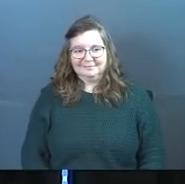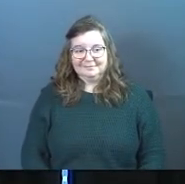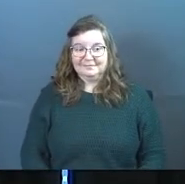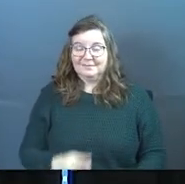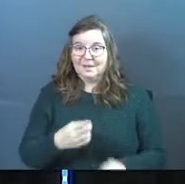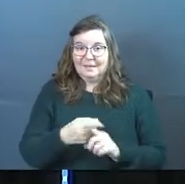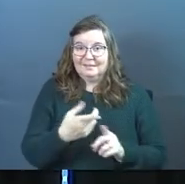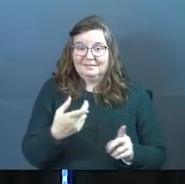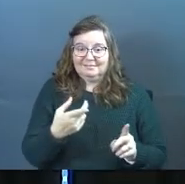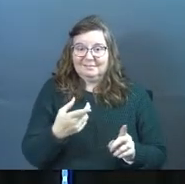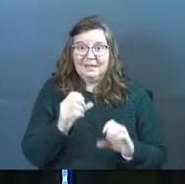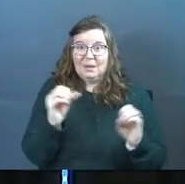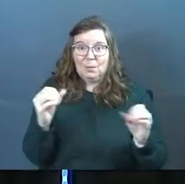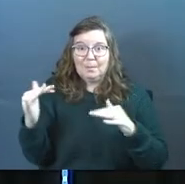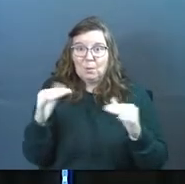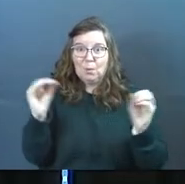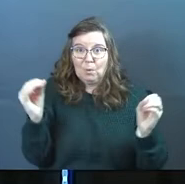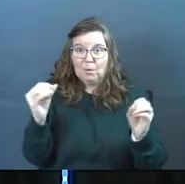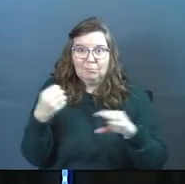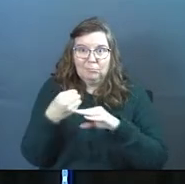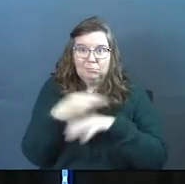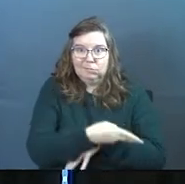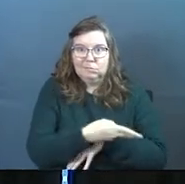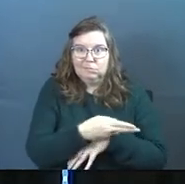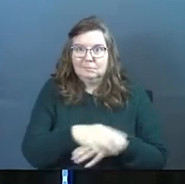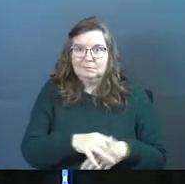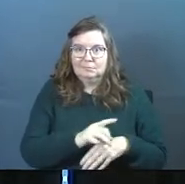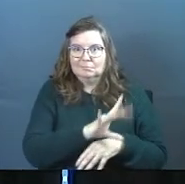Right? wouldn't have been a war at all.